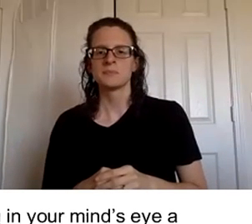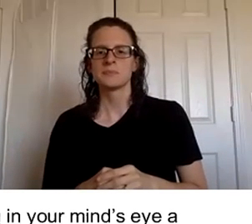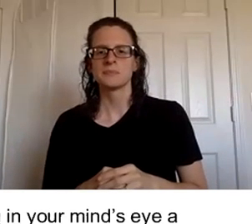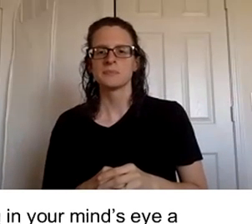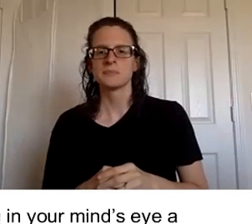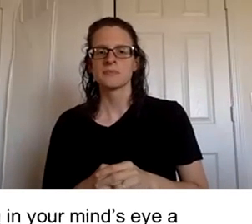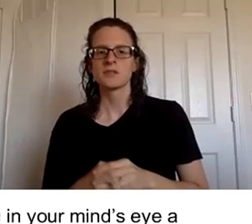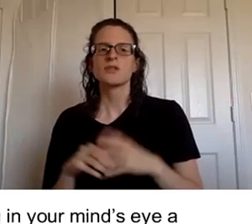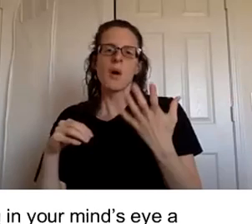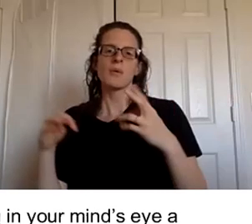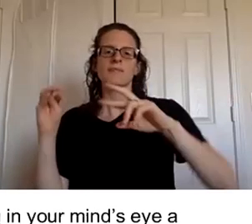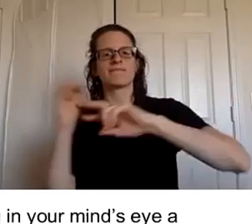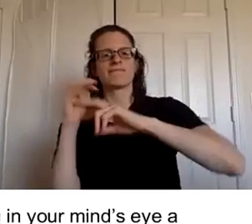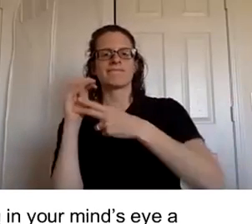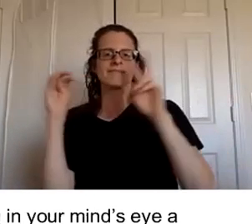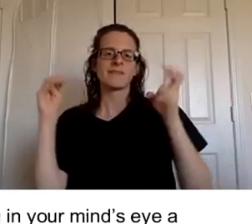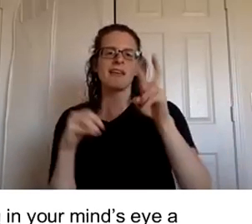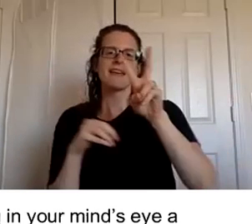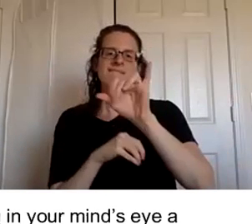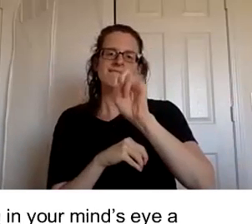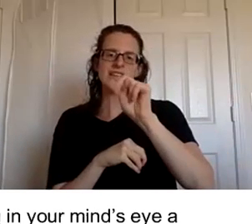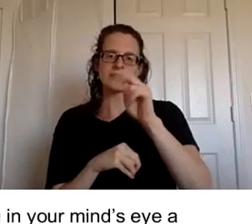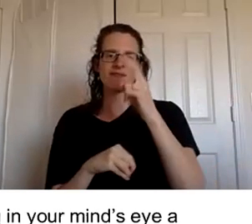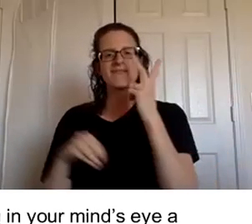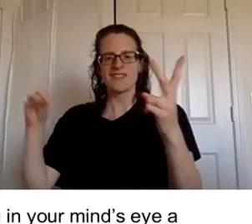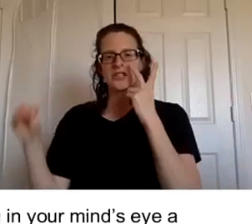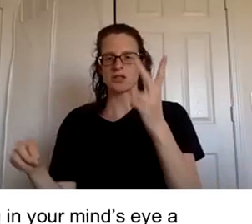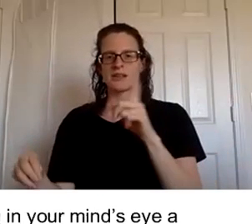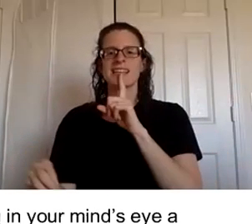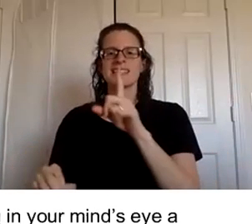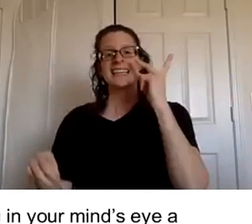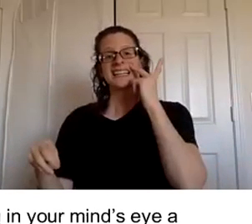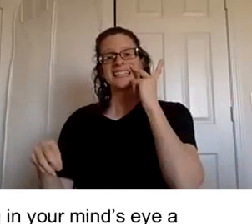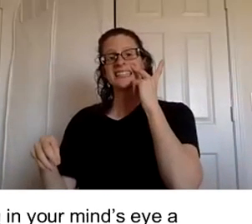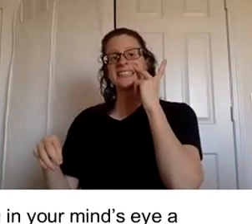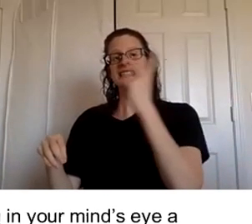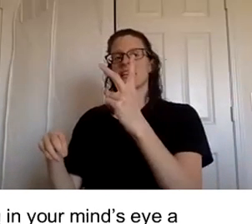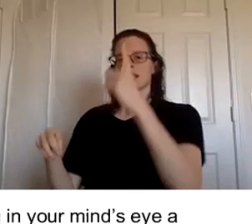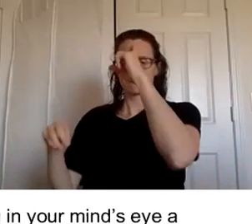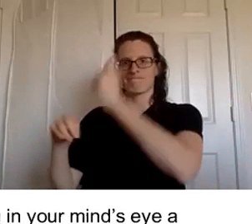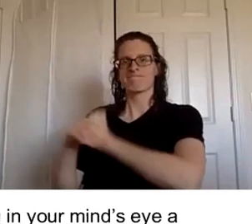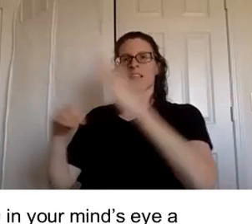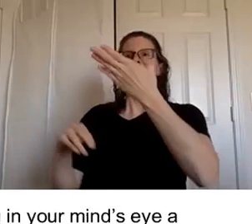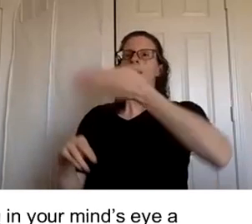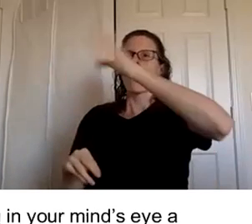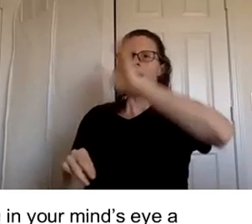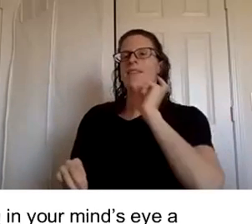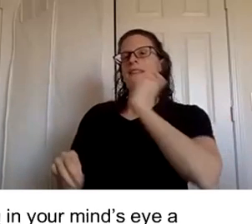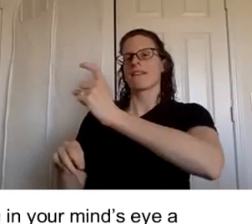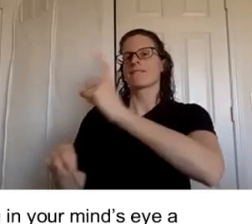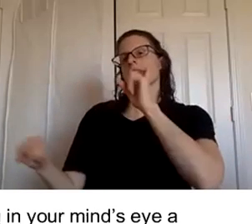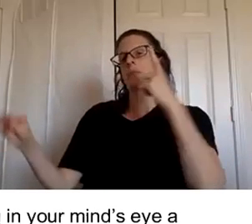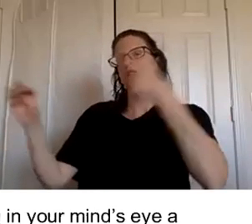vision seeing in your mind's eye a god-given objective for the future